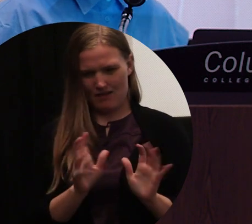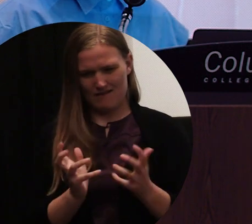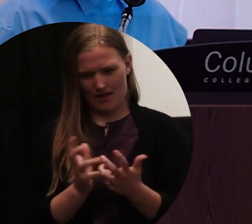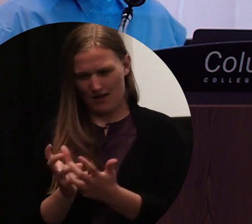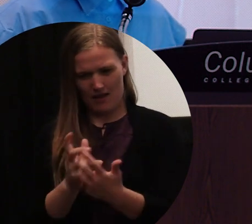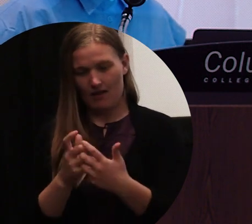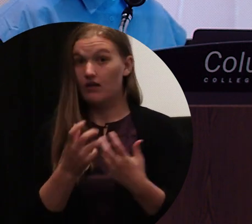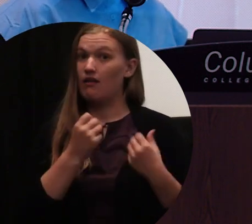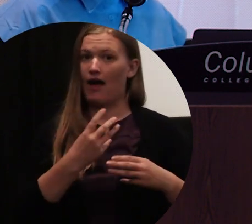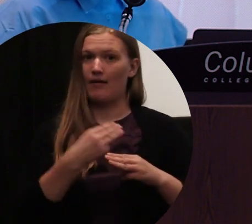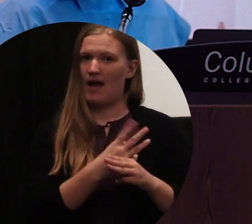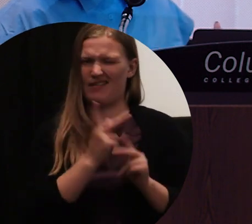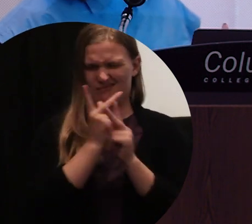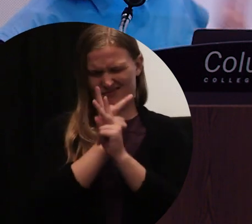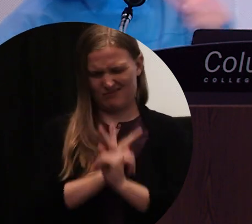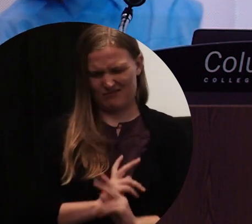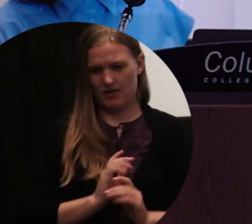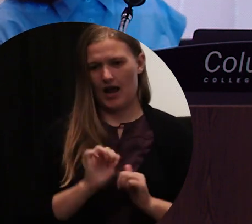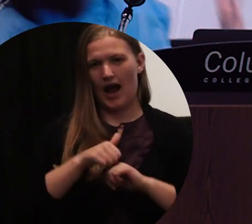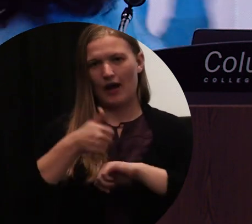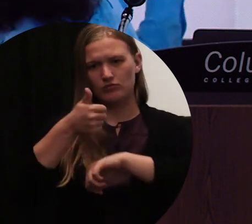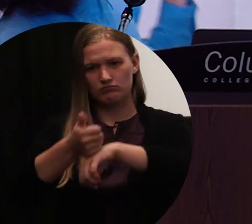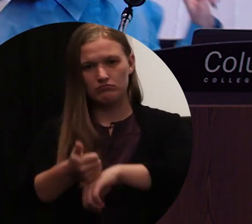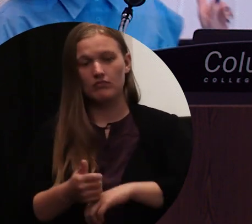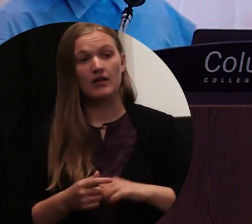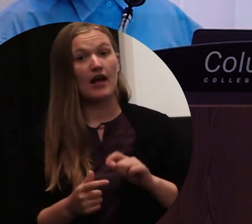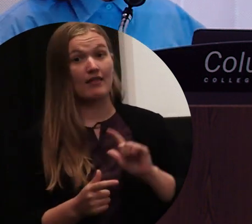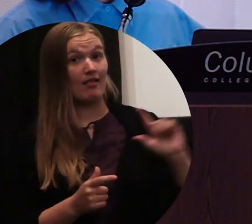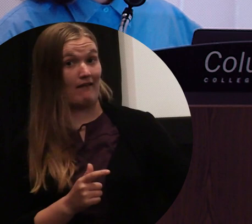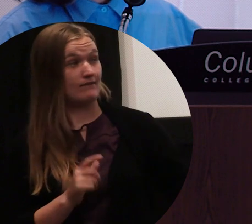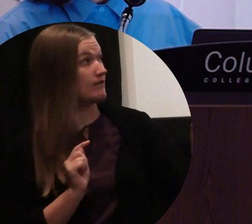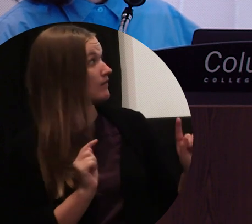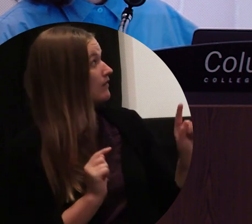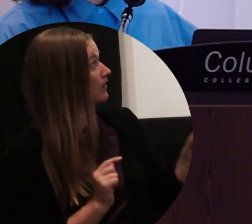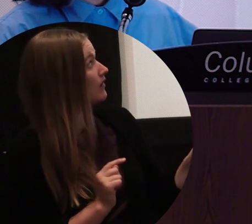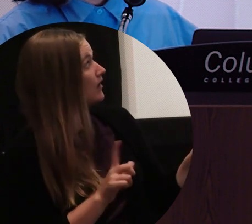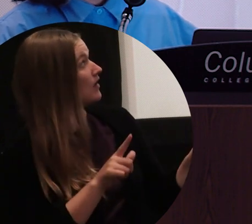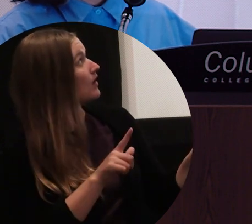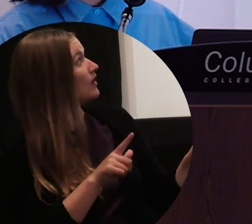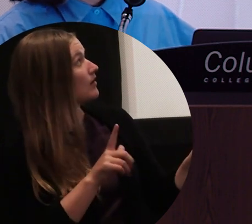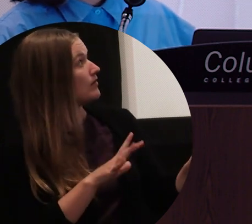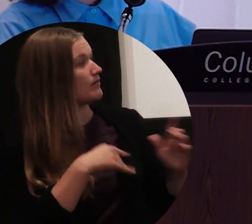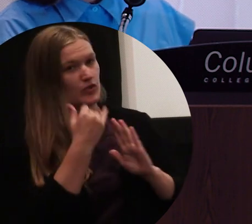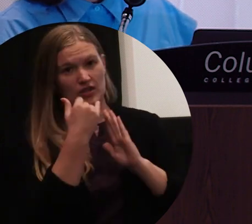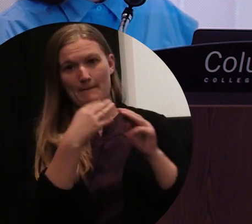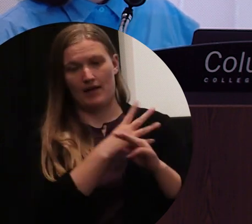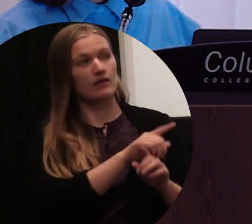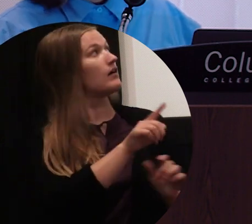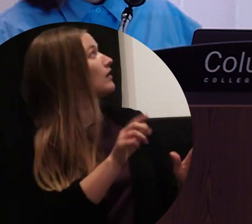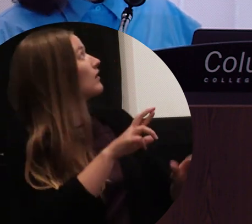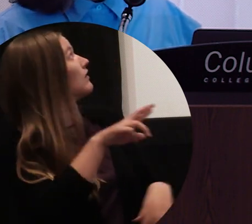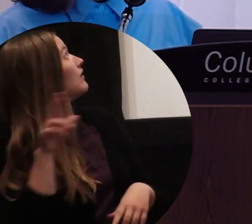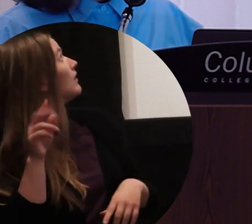Lots of math solving. And then on the left, this image is another drawing of the piece, just in my